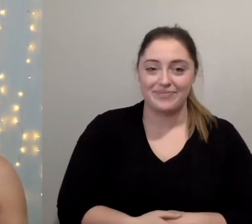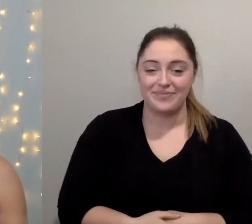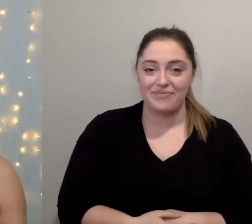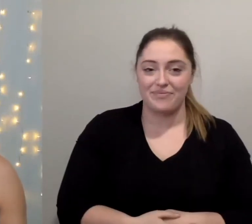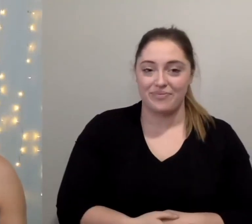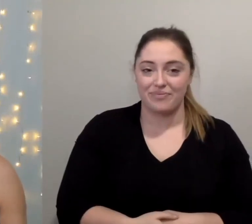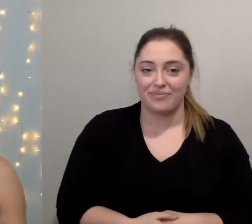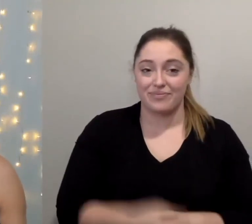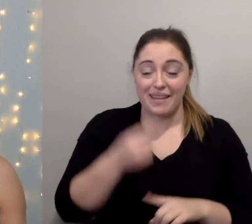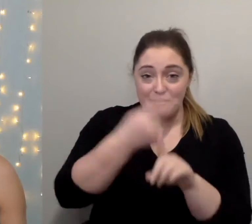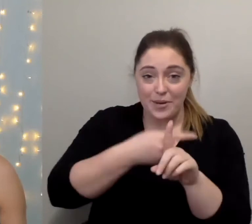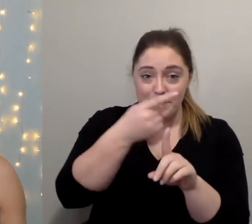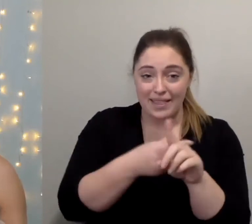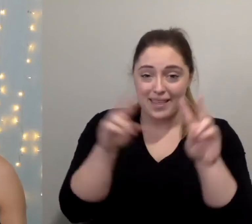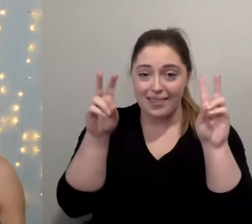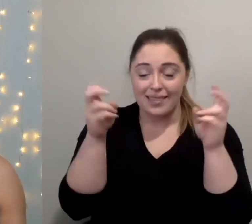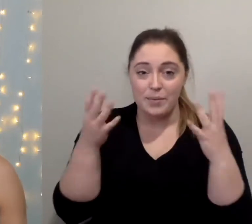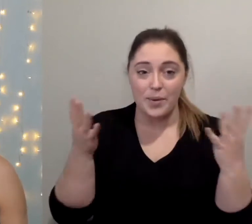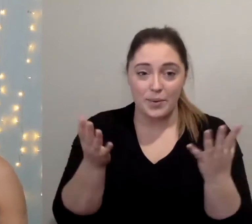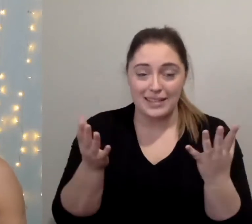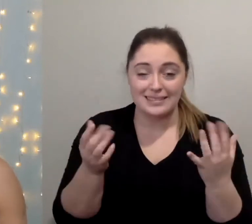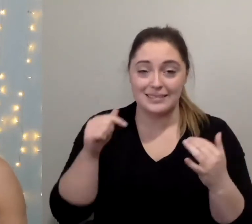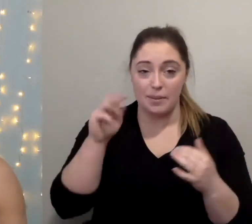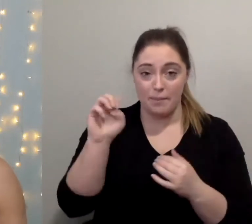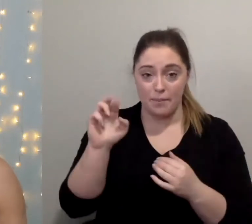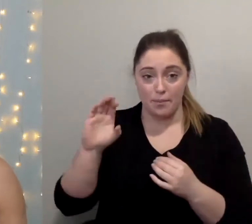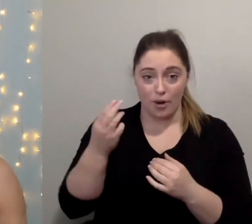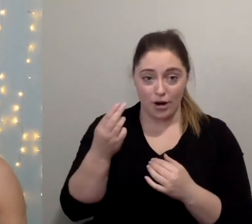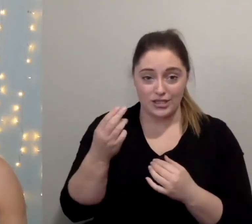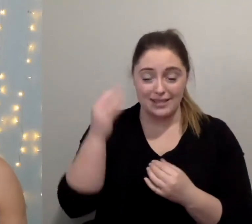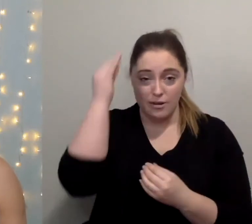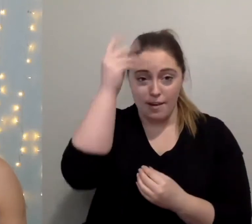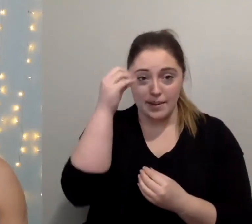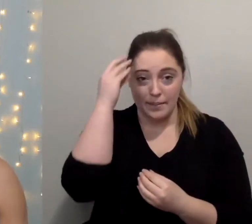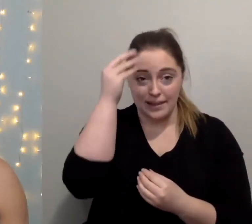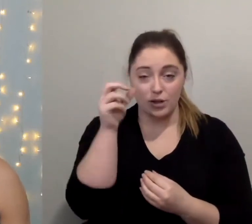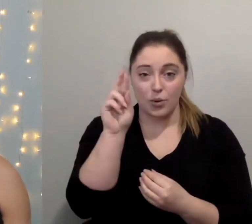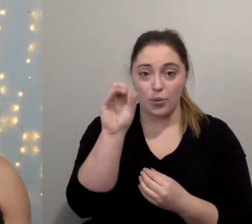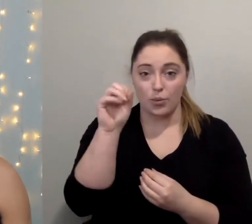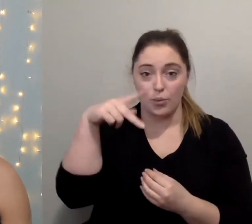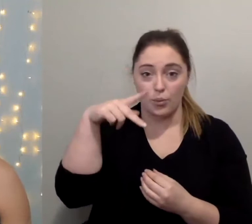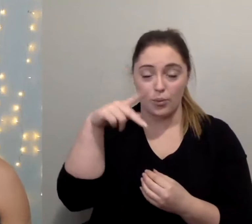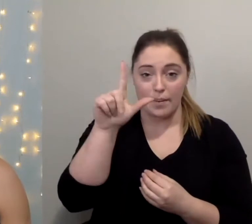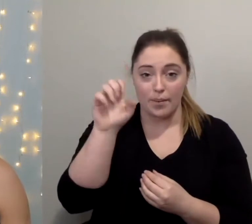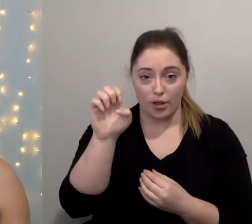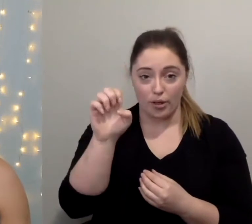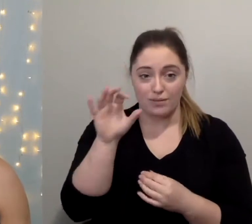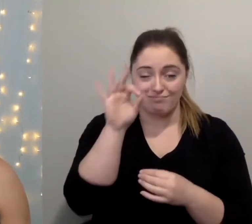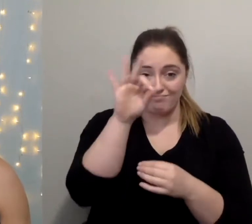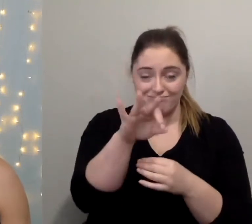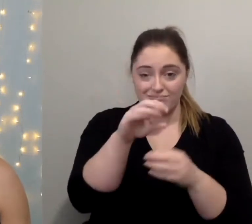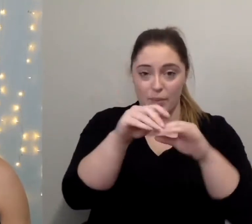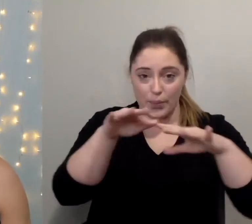have a monthly theme and this month we invite you to contact the theme of ripple you'll hear a little bit later